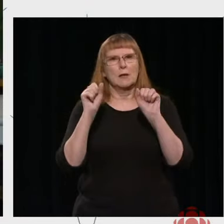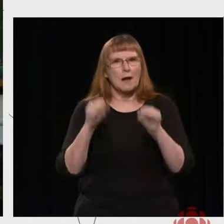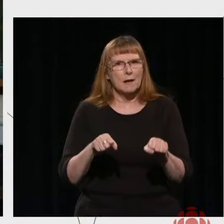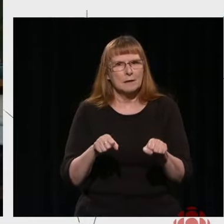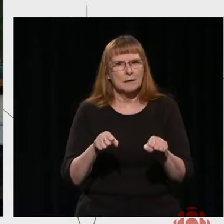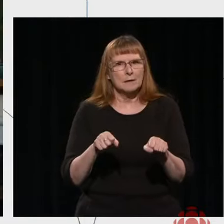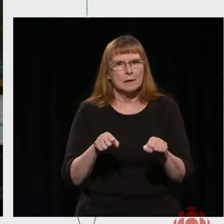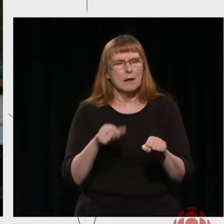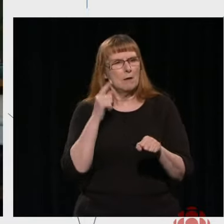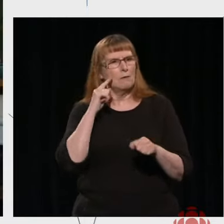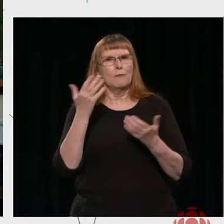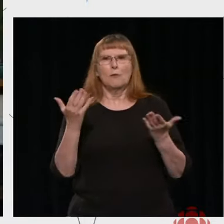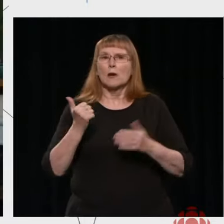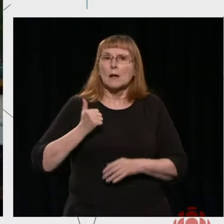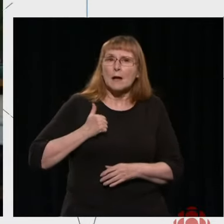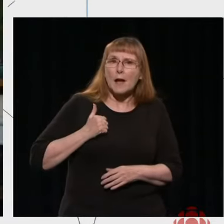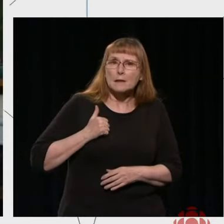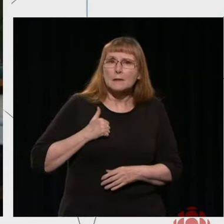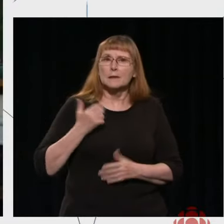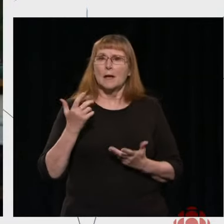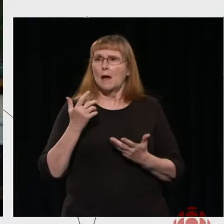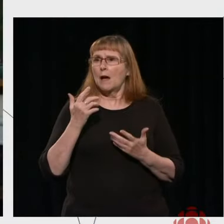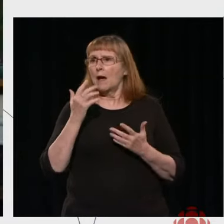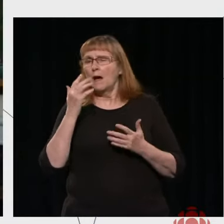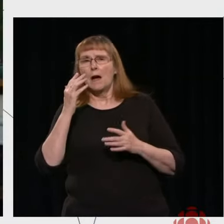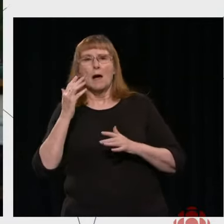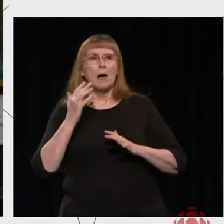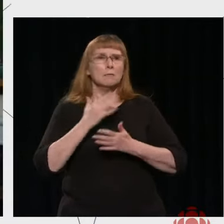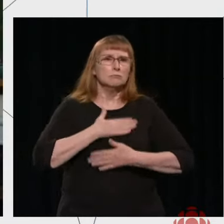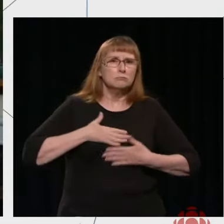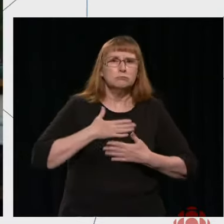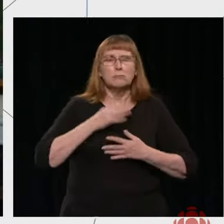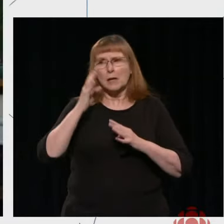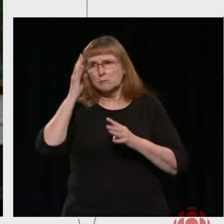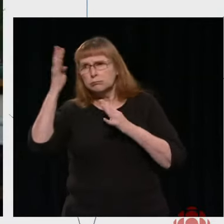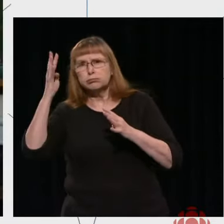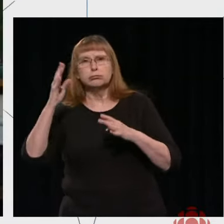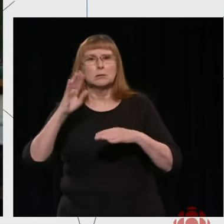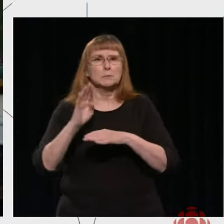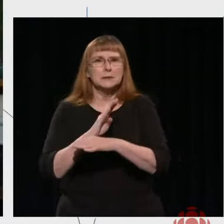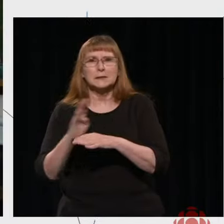recovery of Canada's creative industries. Thanks, Patricia.